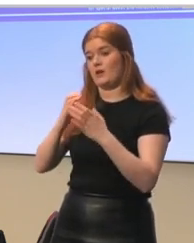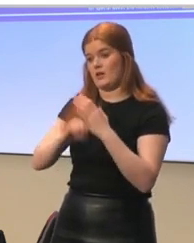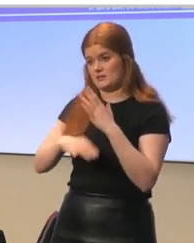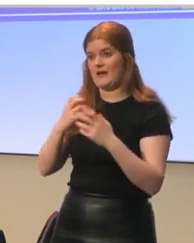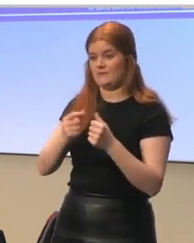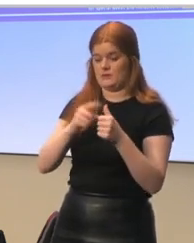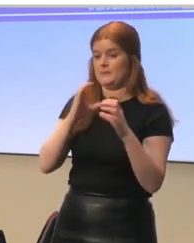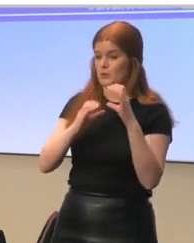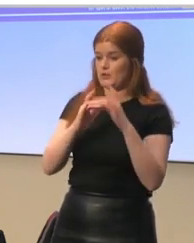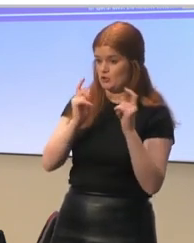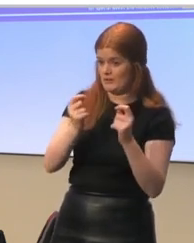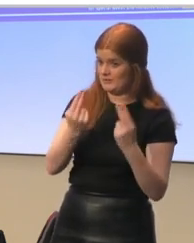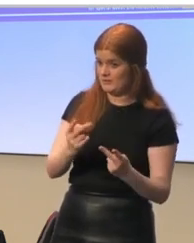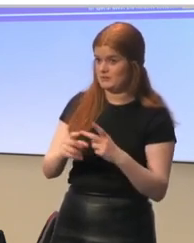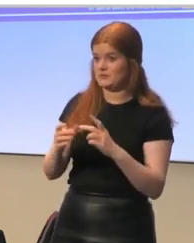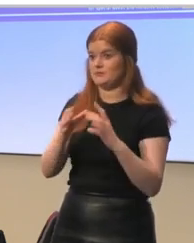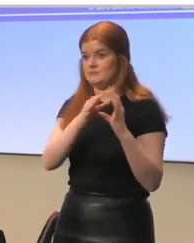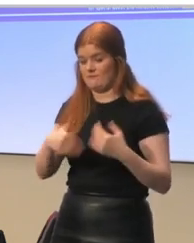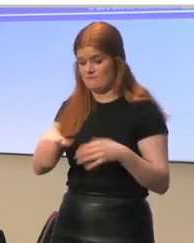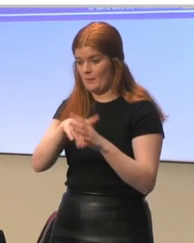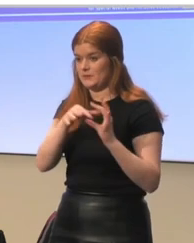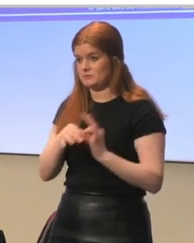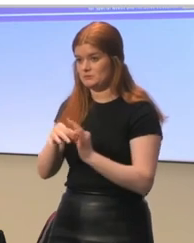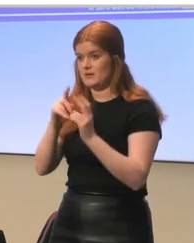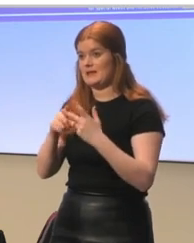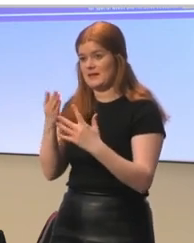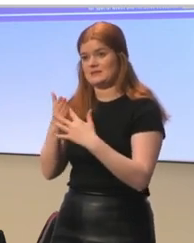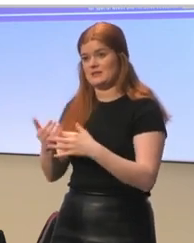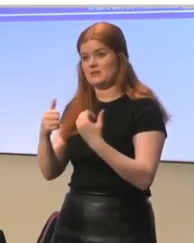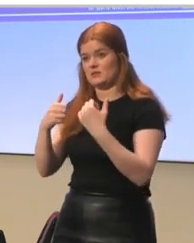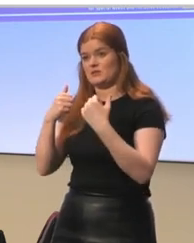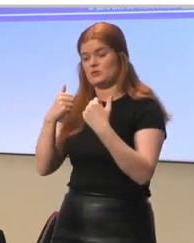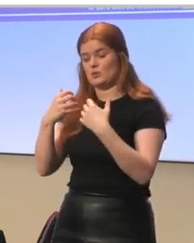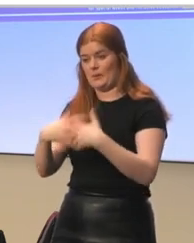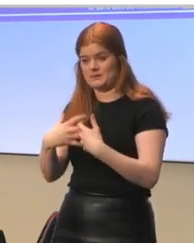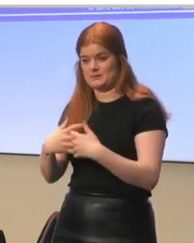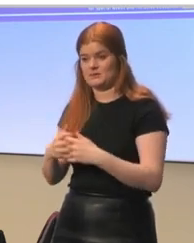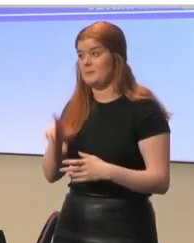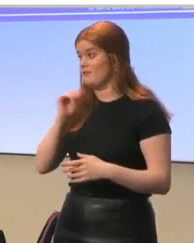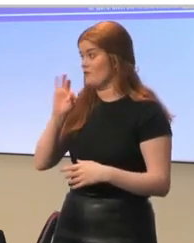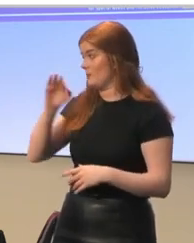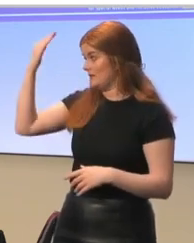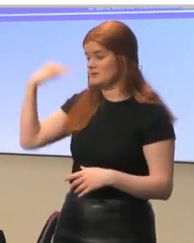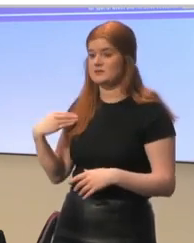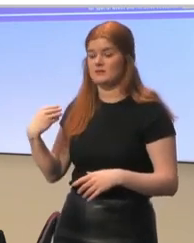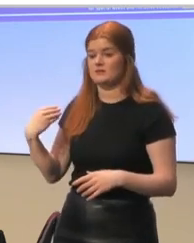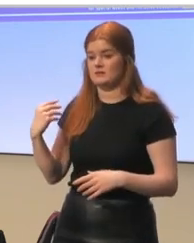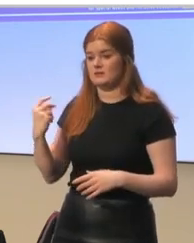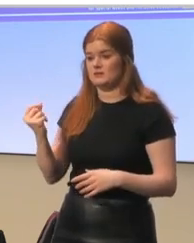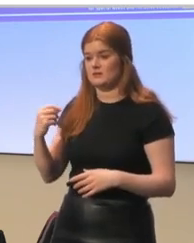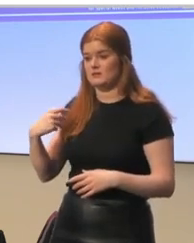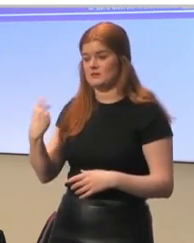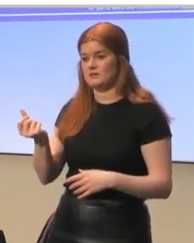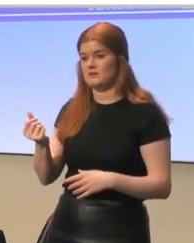training, participation and cooperation, and access and equipment. So from this, we